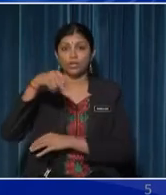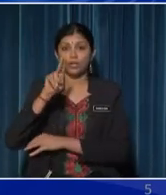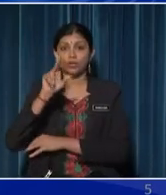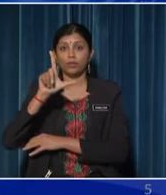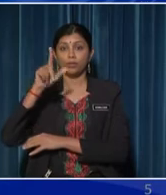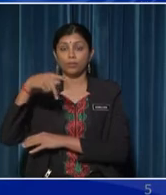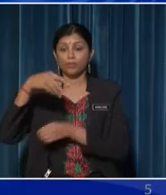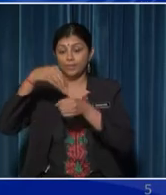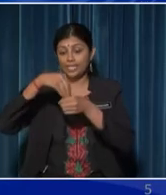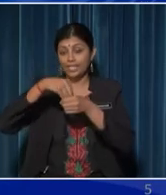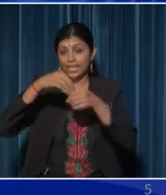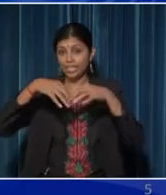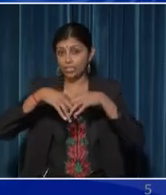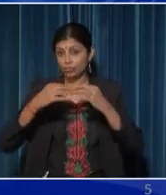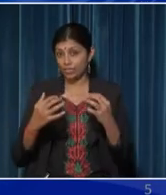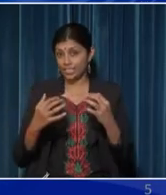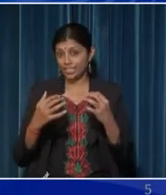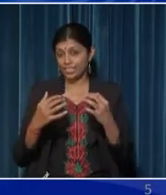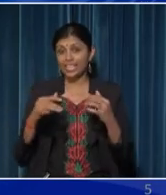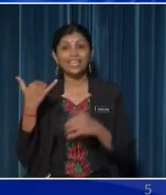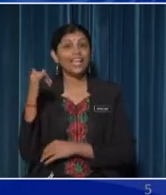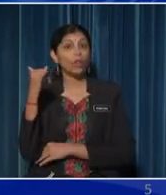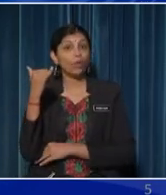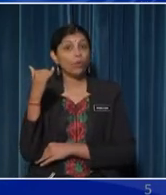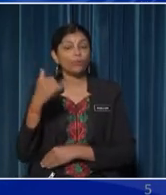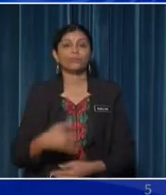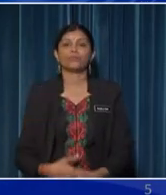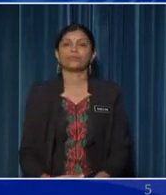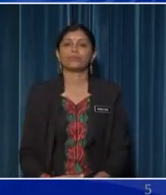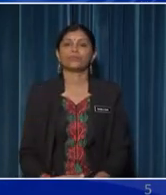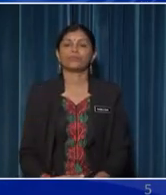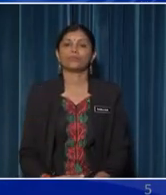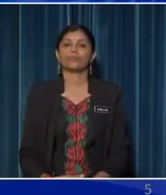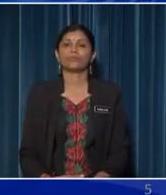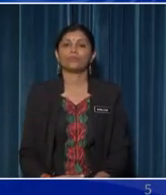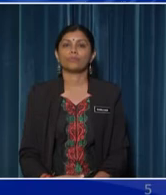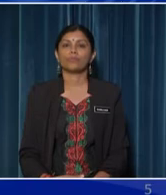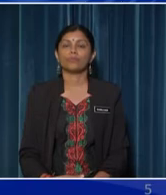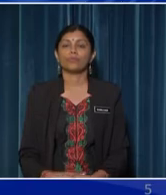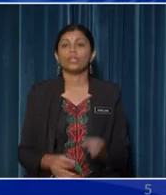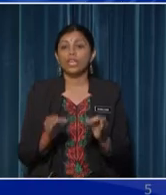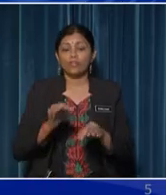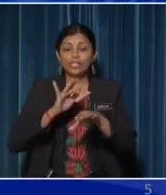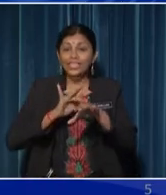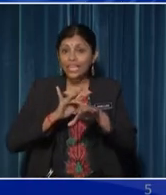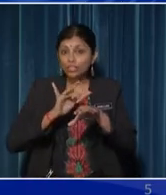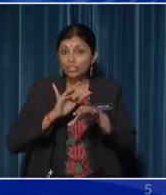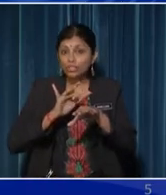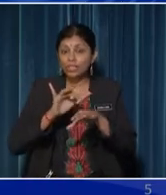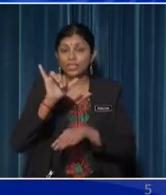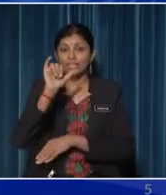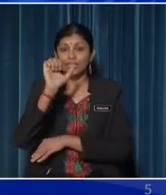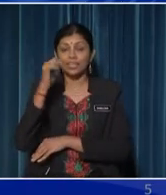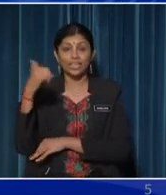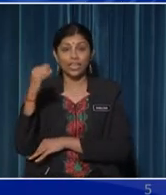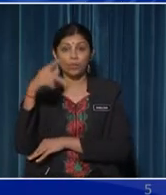see that the pulp of the durian is yellow If we touch the yellow pulp, we can